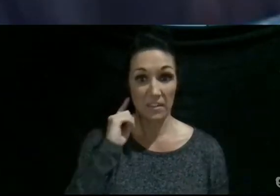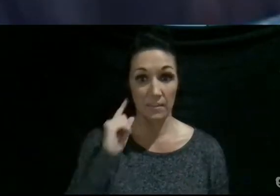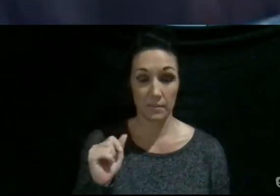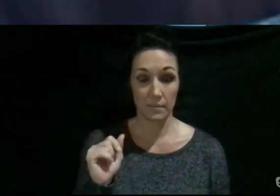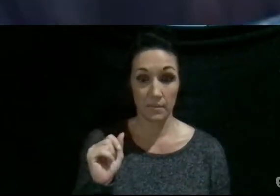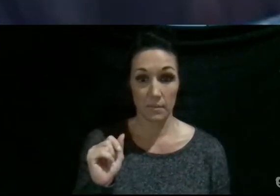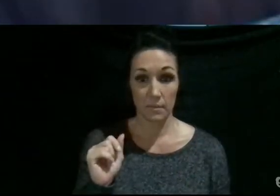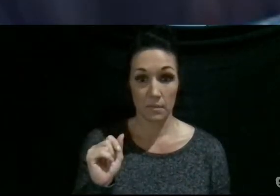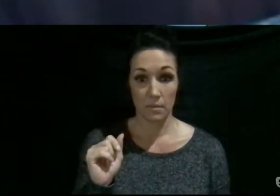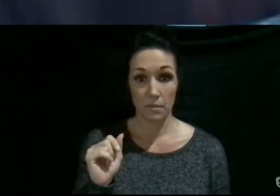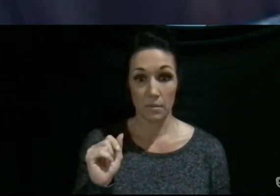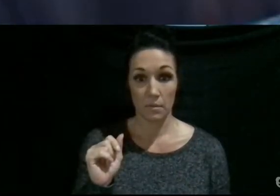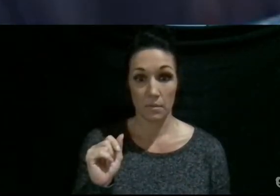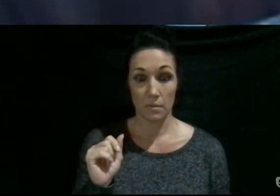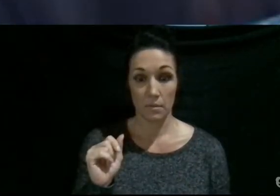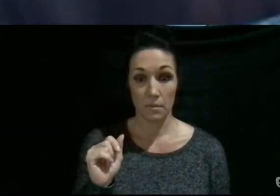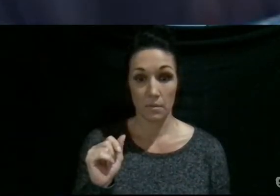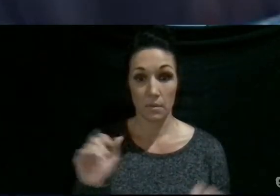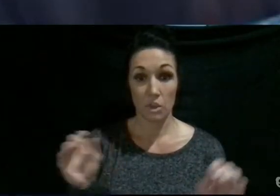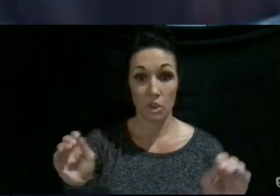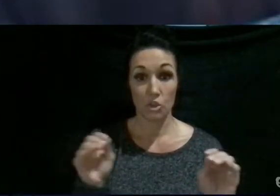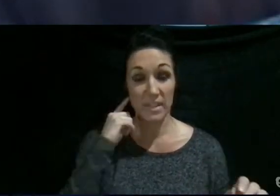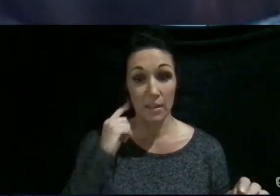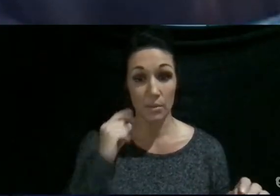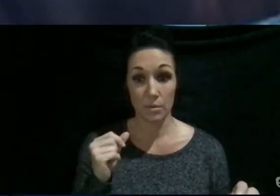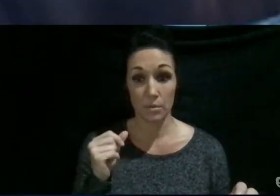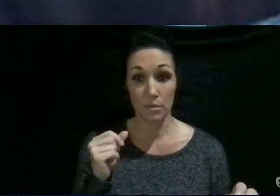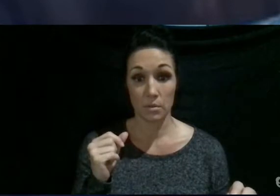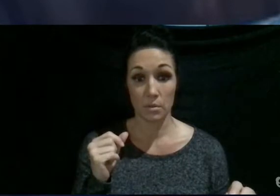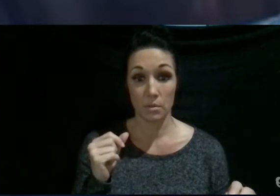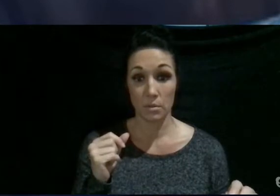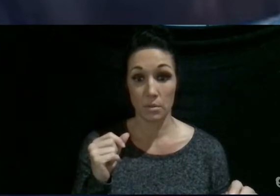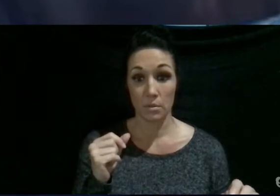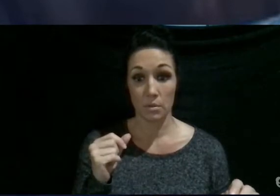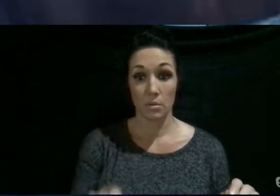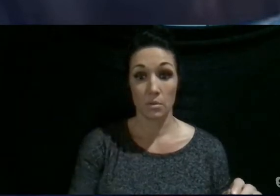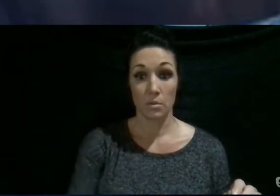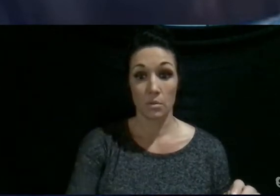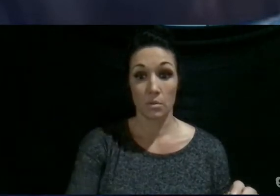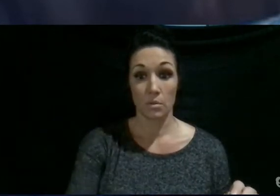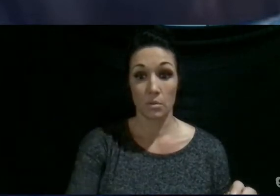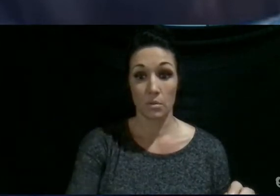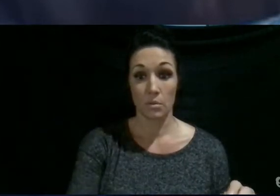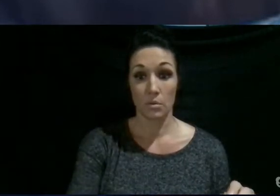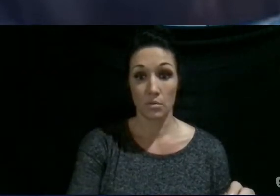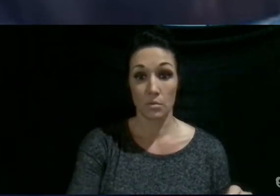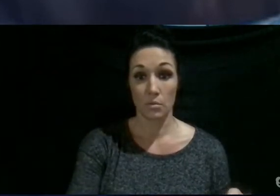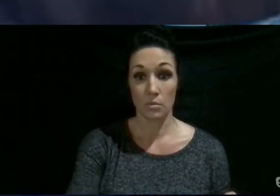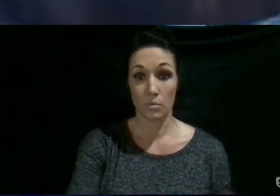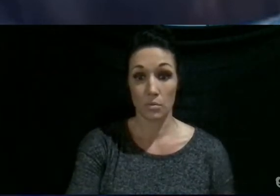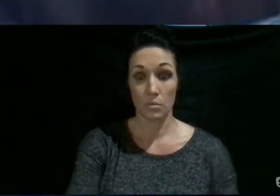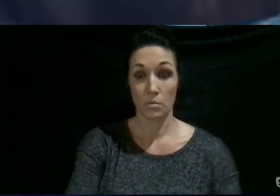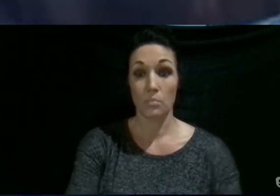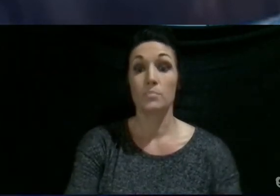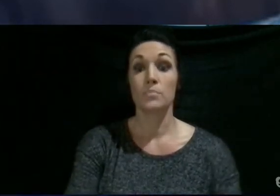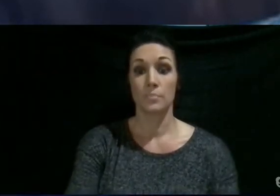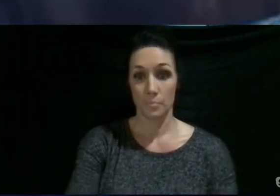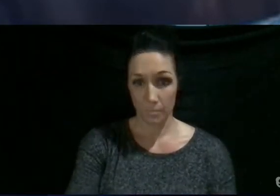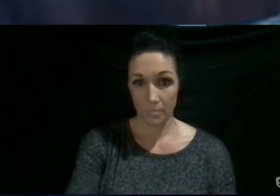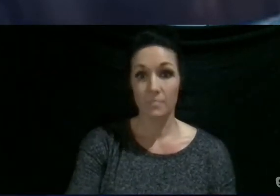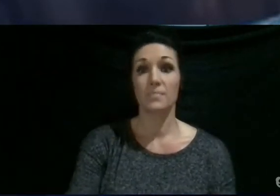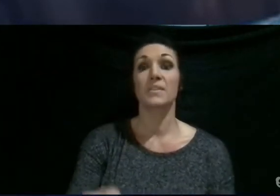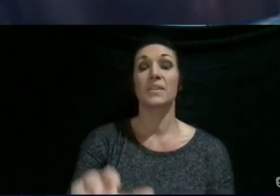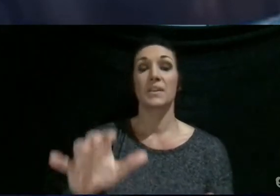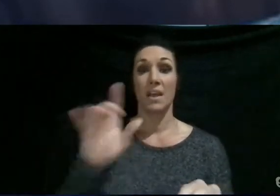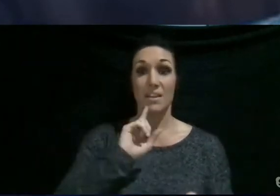my name is Kerrigan. I'm going into 11th grade at Nolensville High School. I'm a big introvert, but once I'm comfortable around you, I can be very